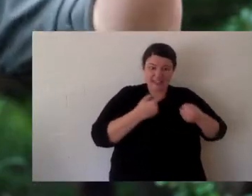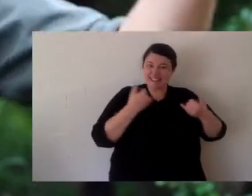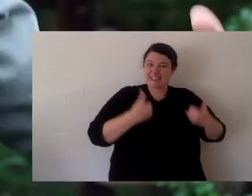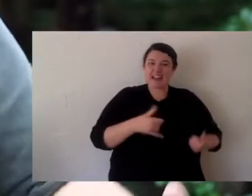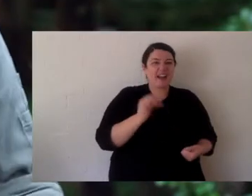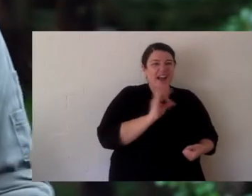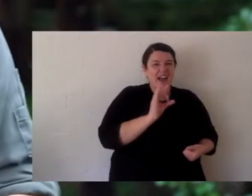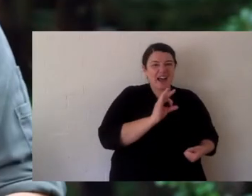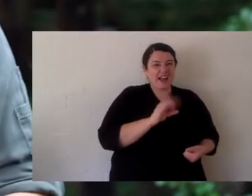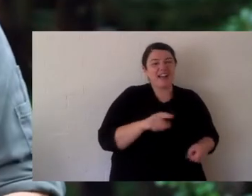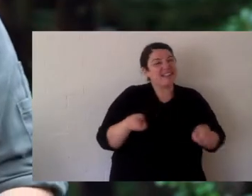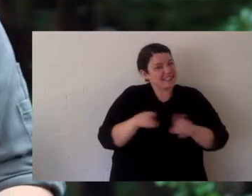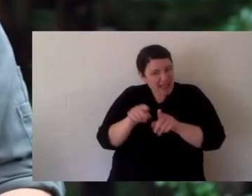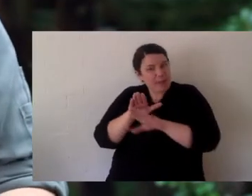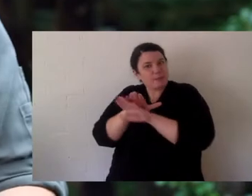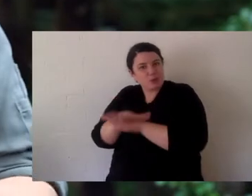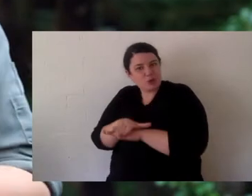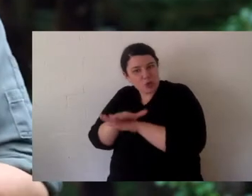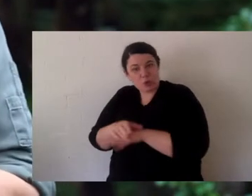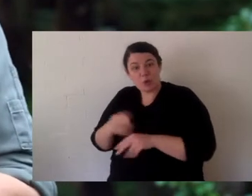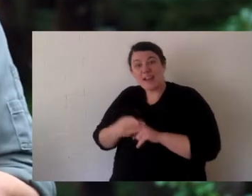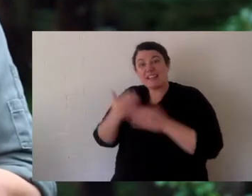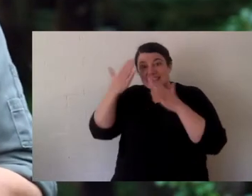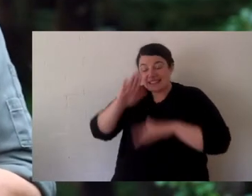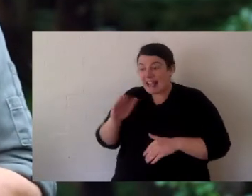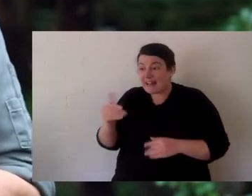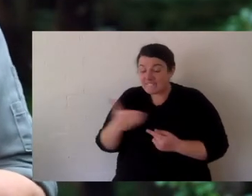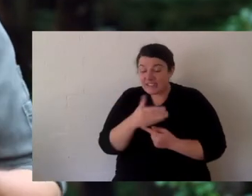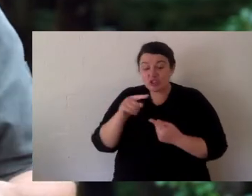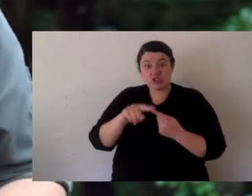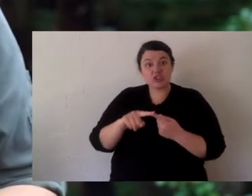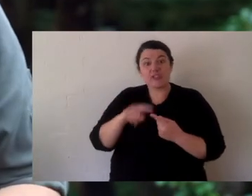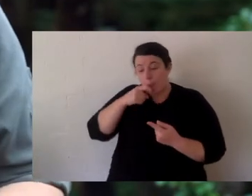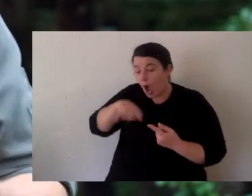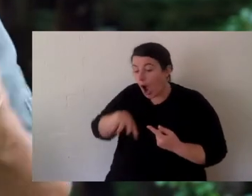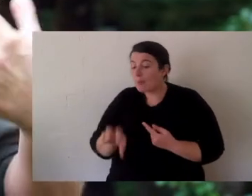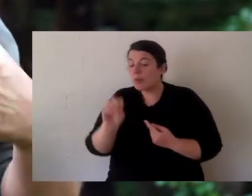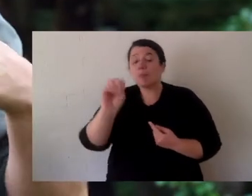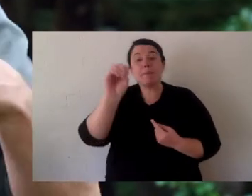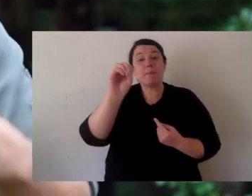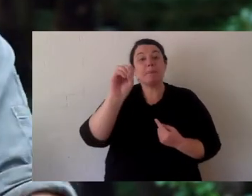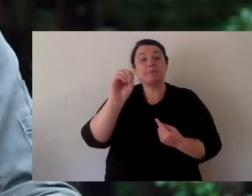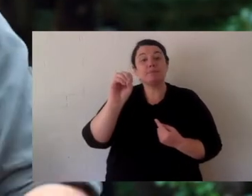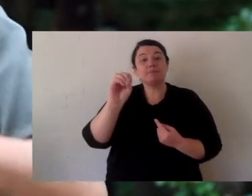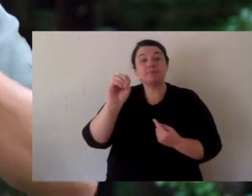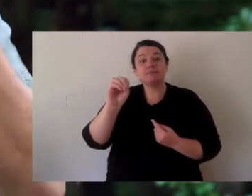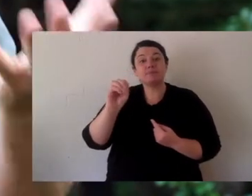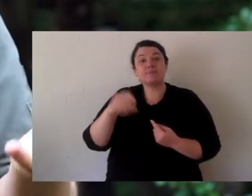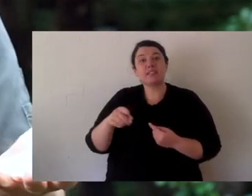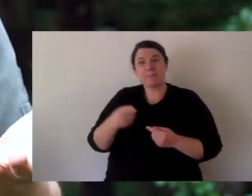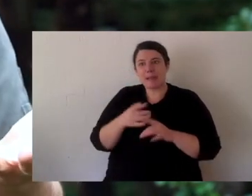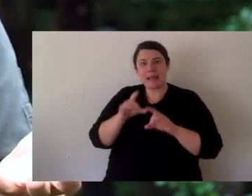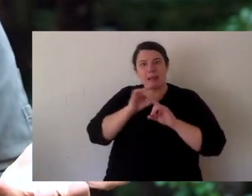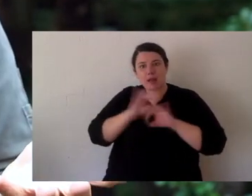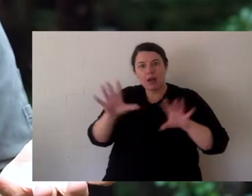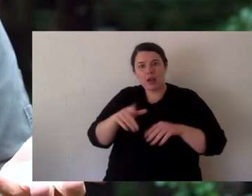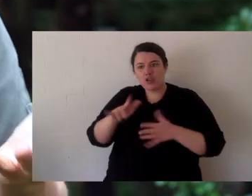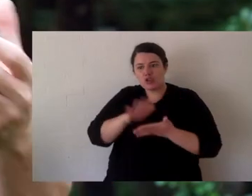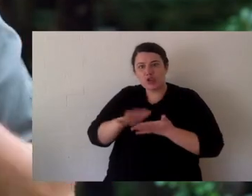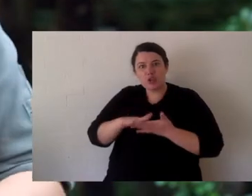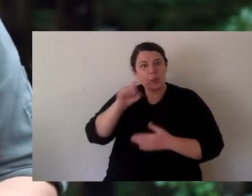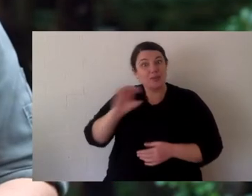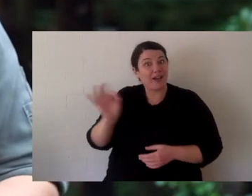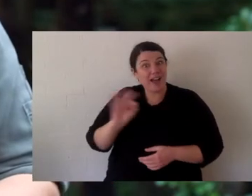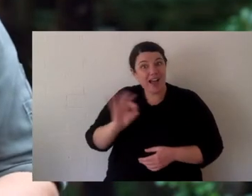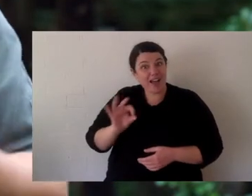Turtles do the same underwater. So whether it's a dead fish, they'll clean that up out of the system and it improves the water quality.